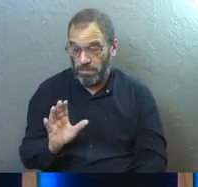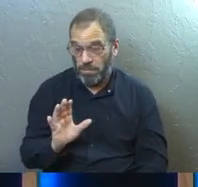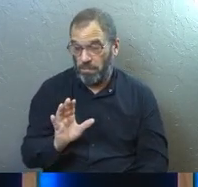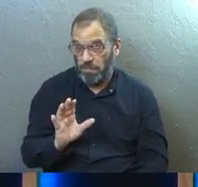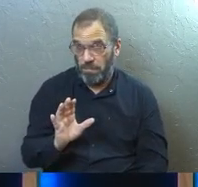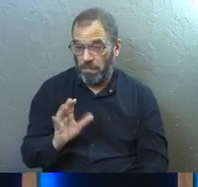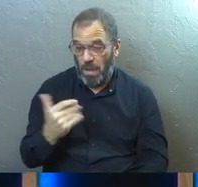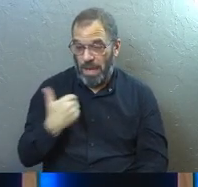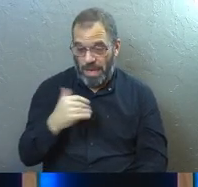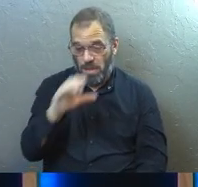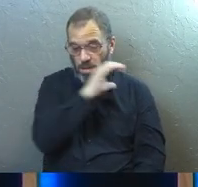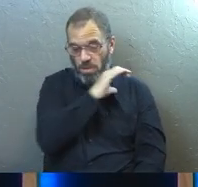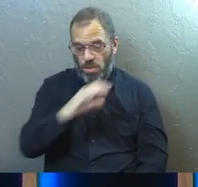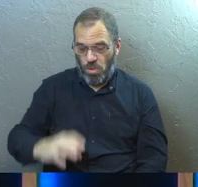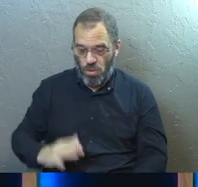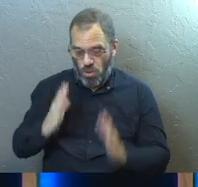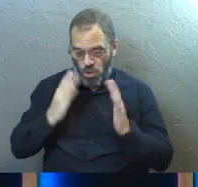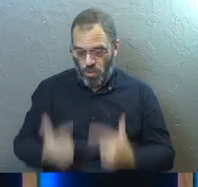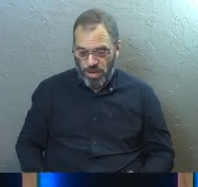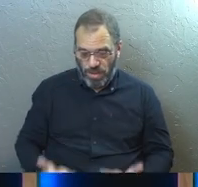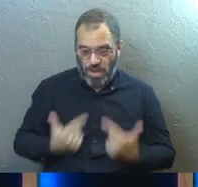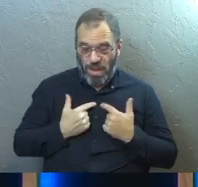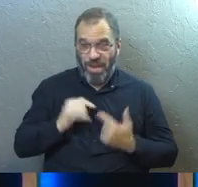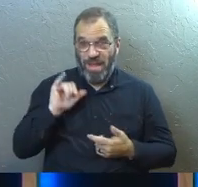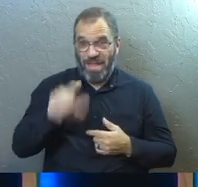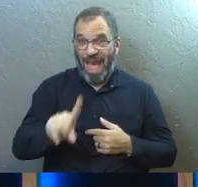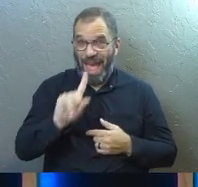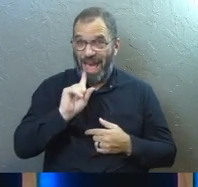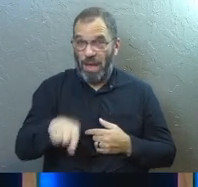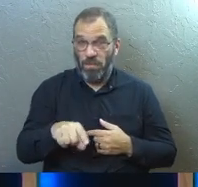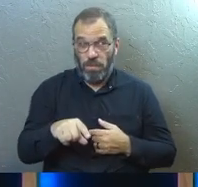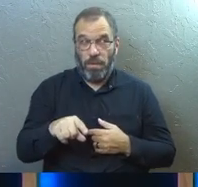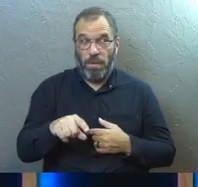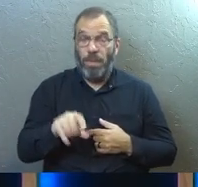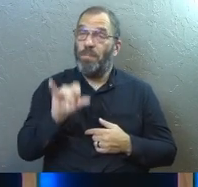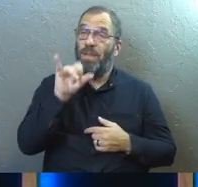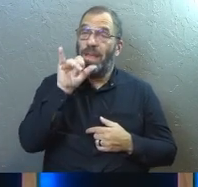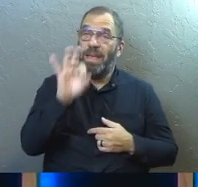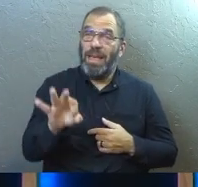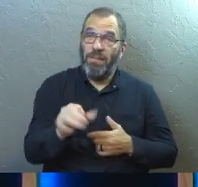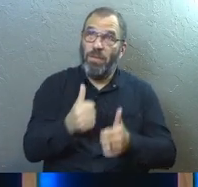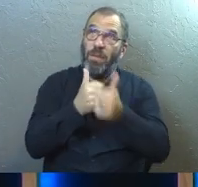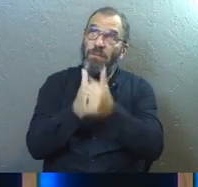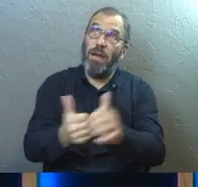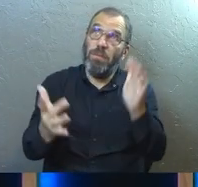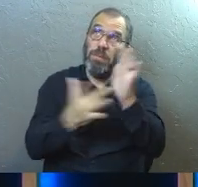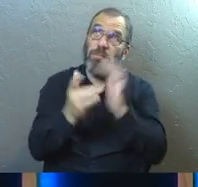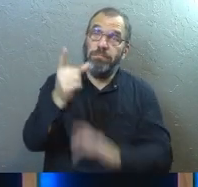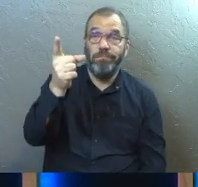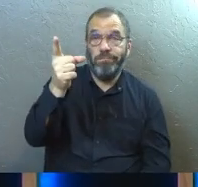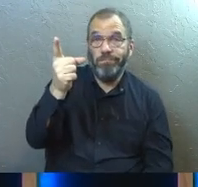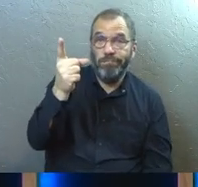Because in the Christian world, the answer to that question is, if you're following Jesus,